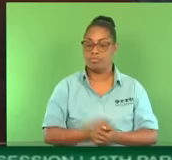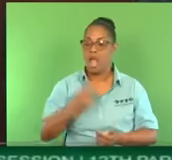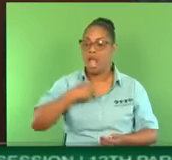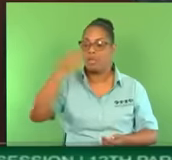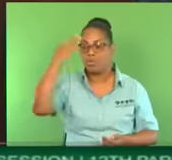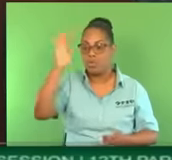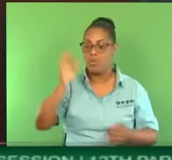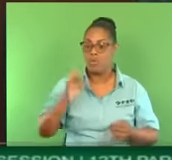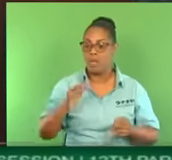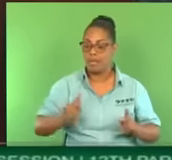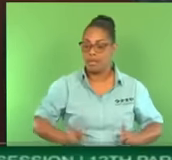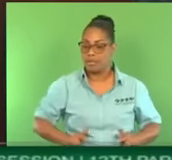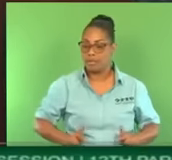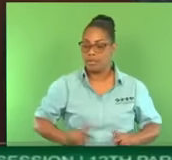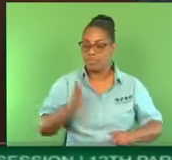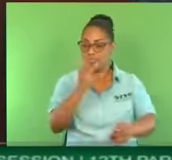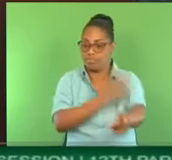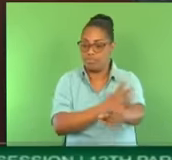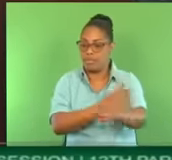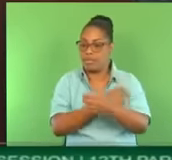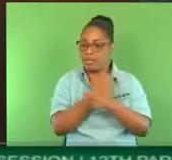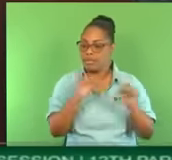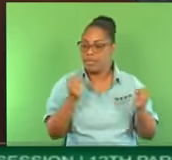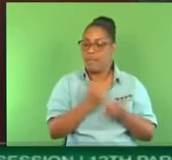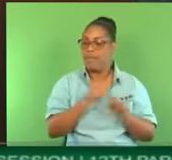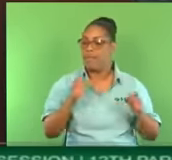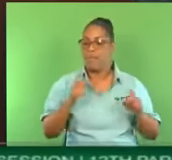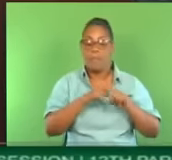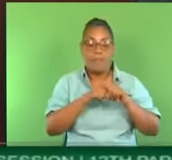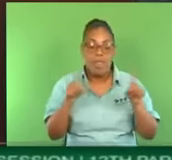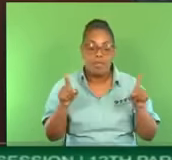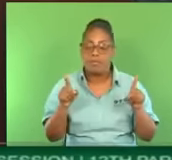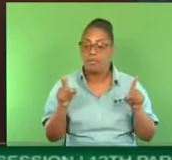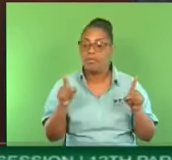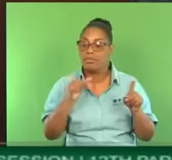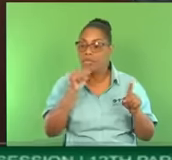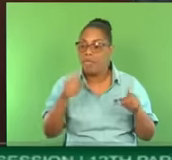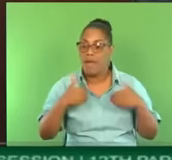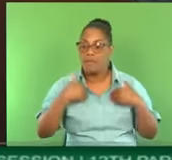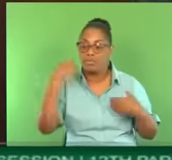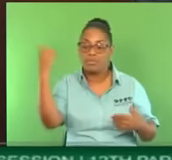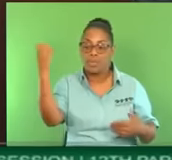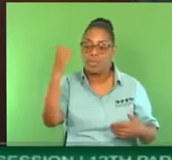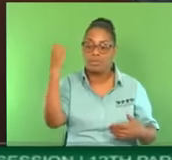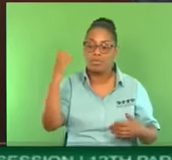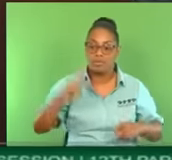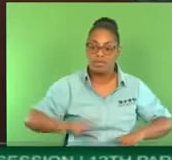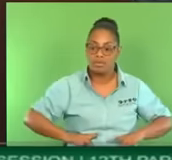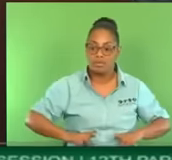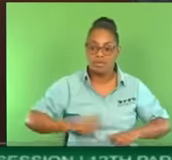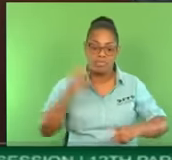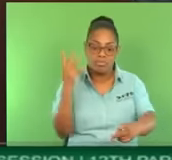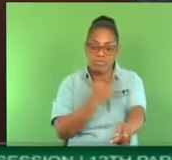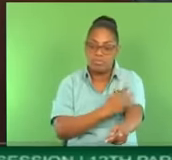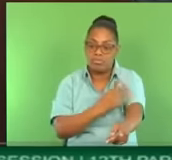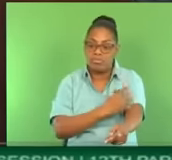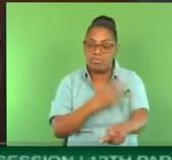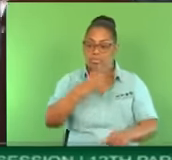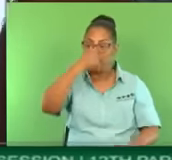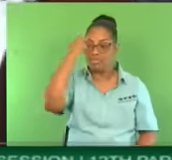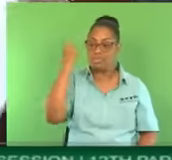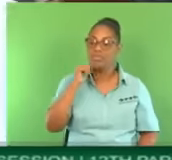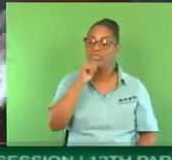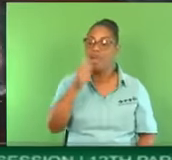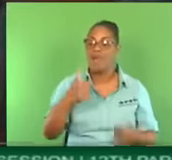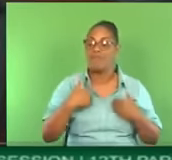But emergency dialysis, that is a human resource challenge, not an equipment challenge, I'm told. It is managing the human